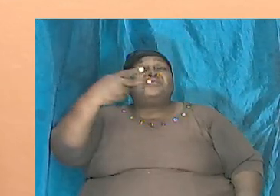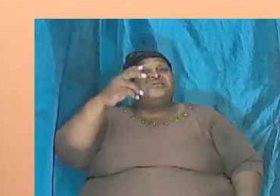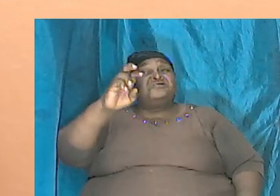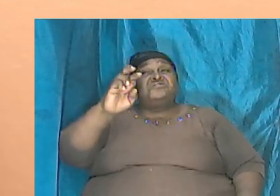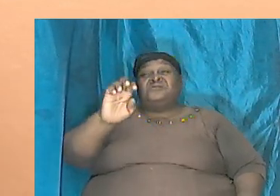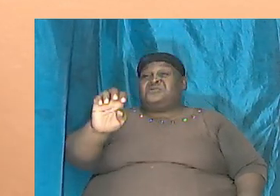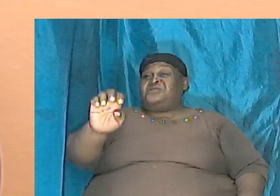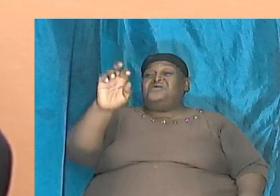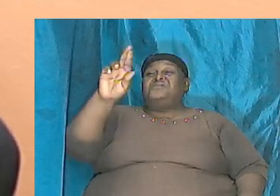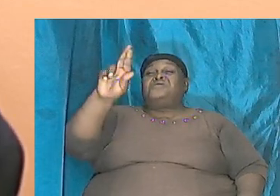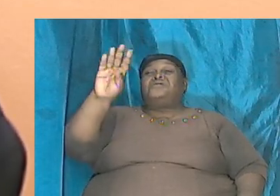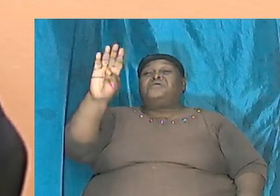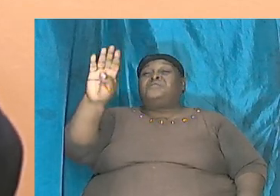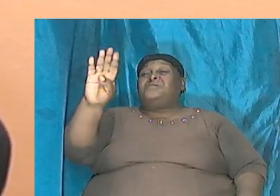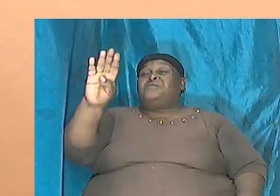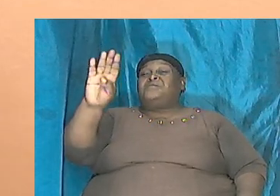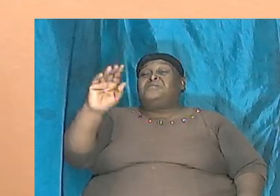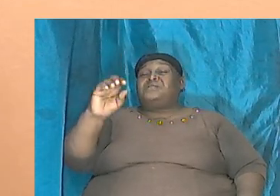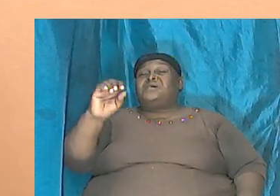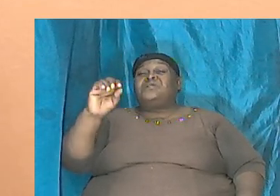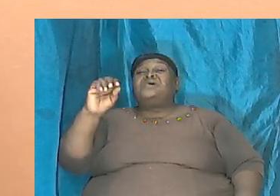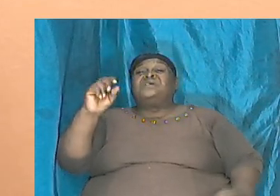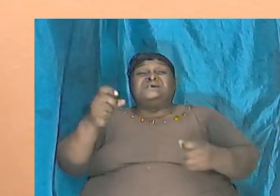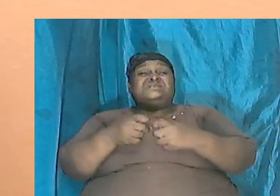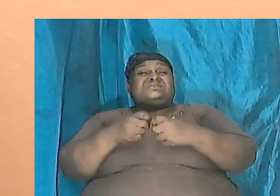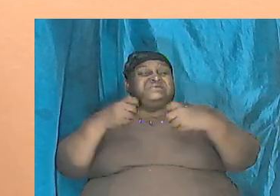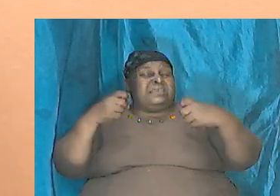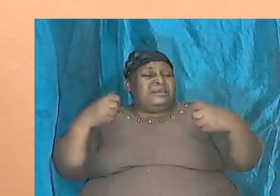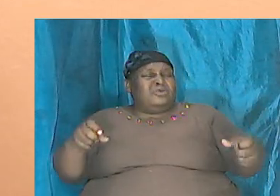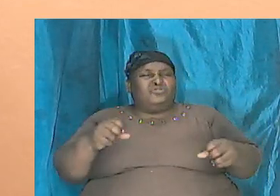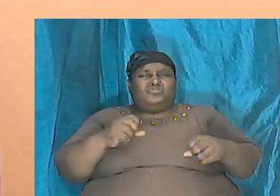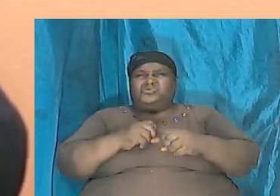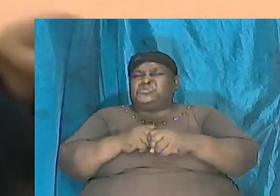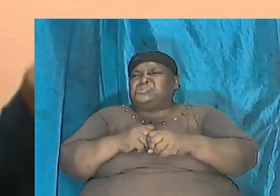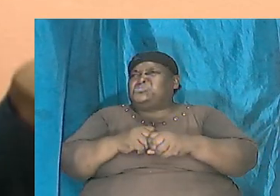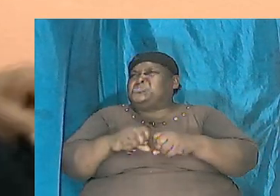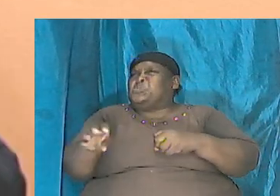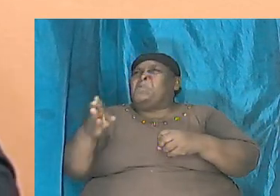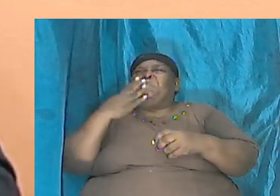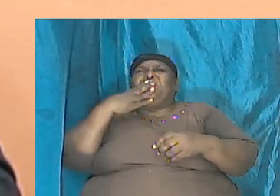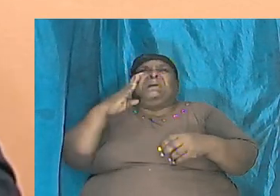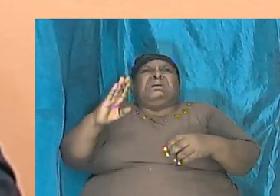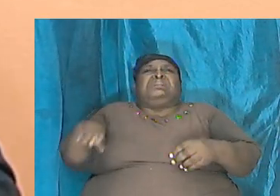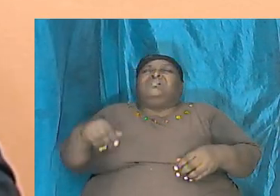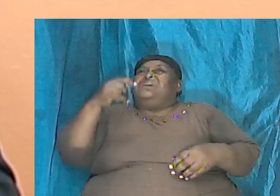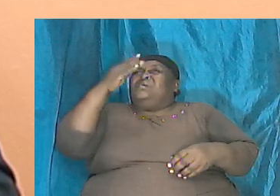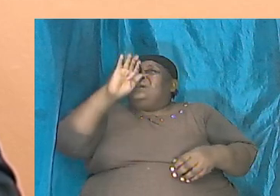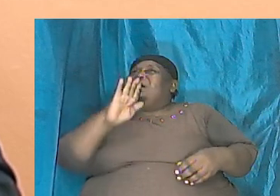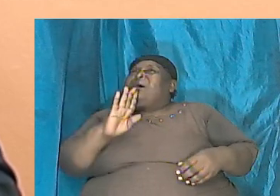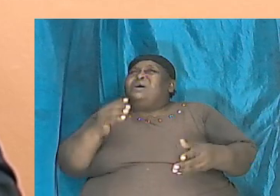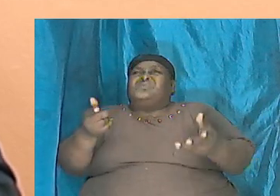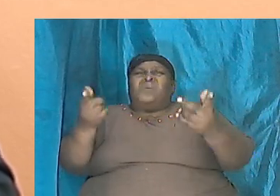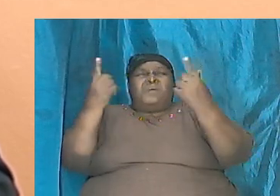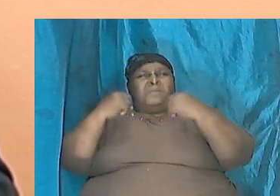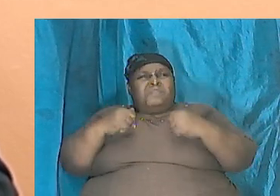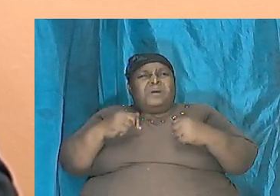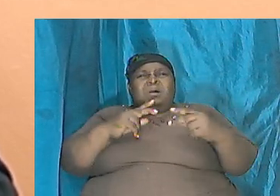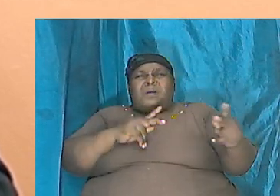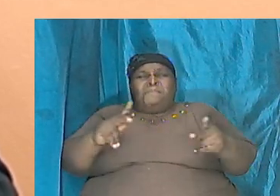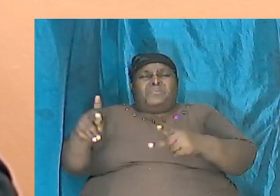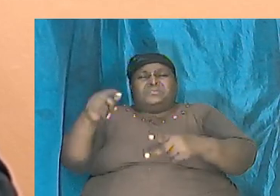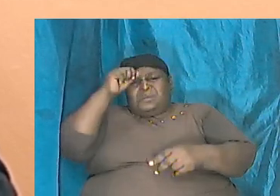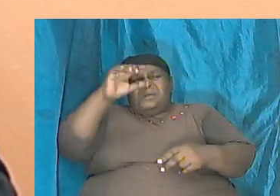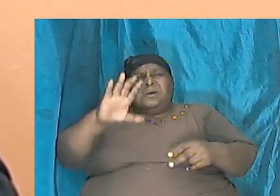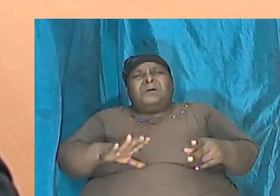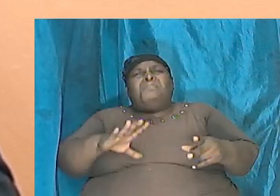everything now sin became so rampant that God came and pronounced judgment upon mankind